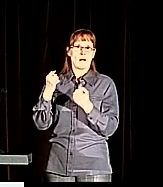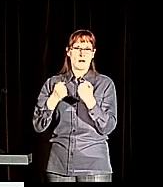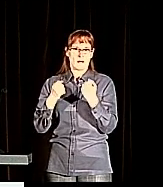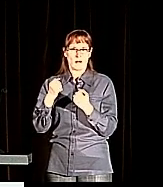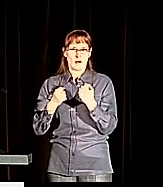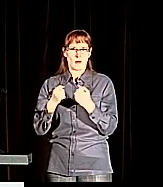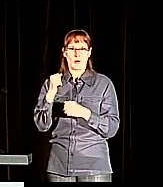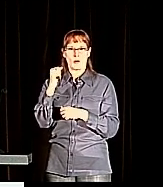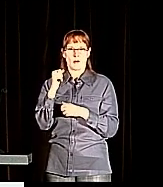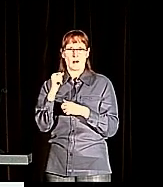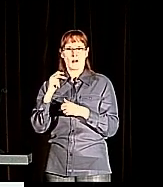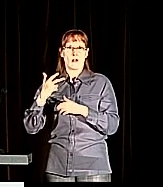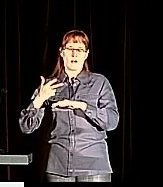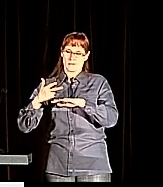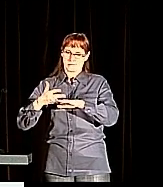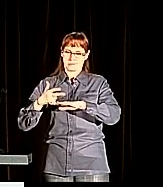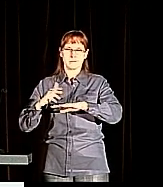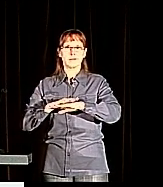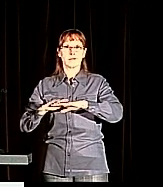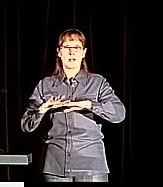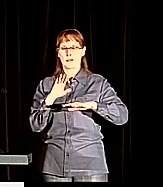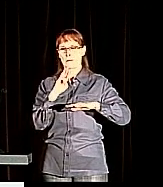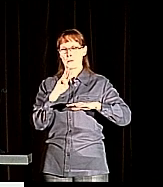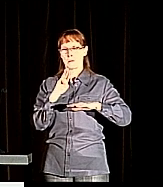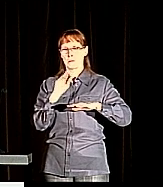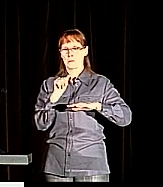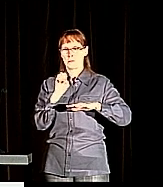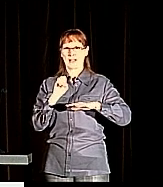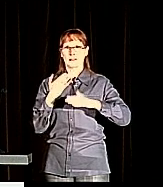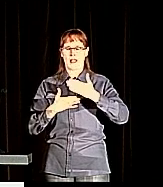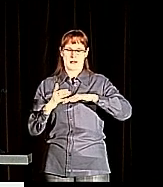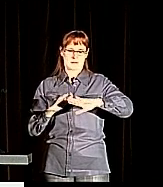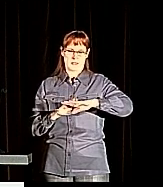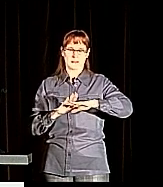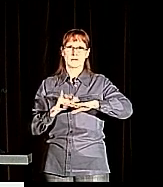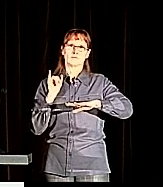So we decided to develop the interface according to those.